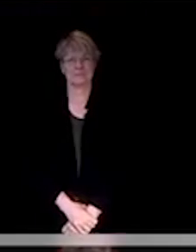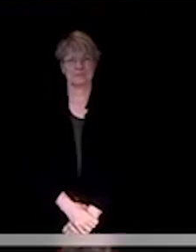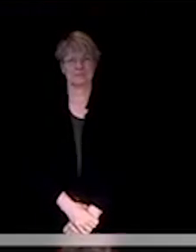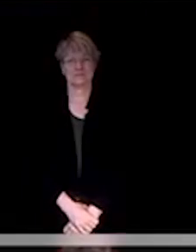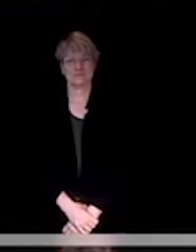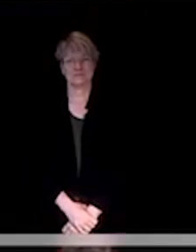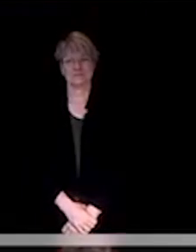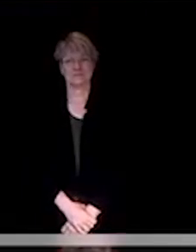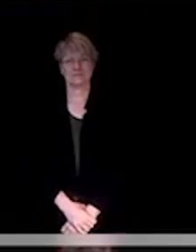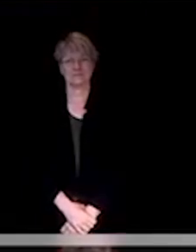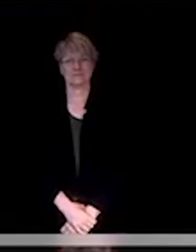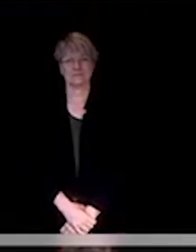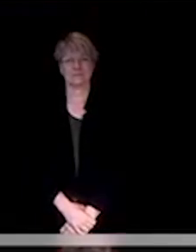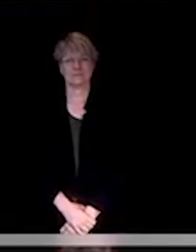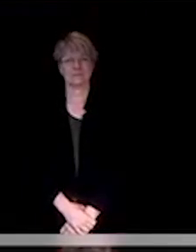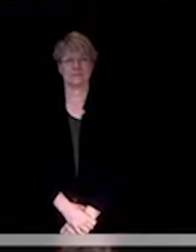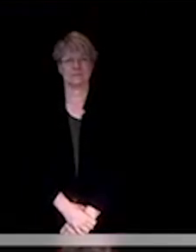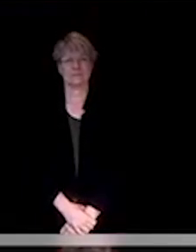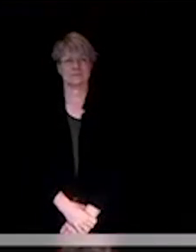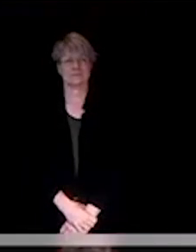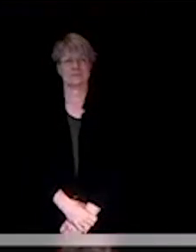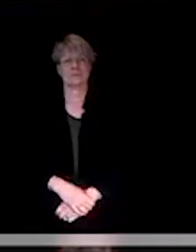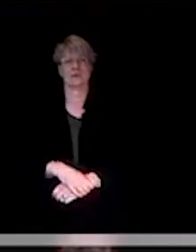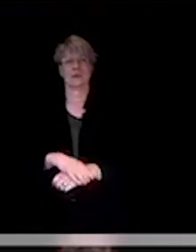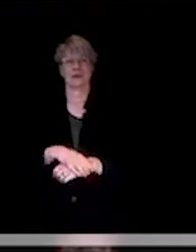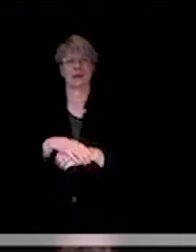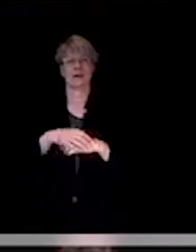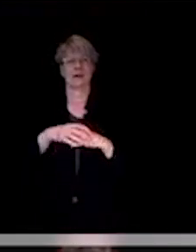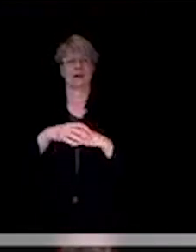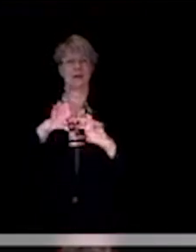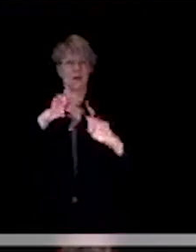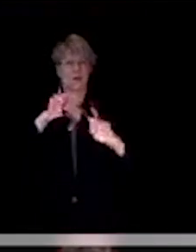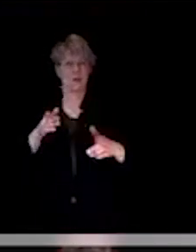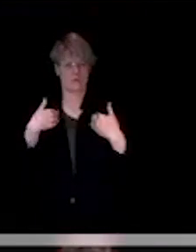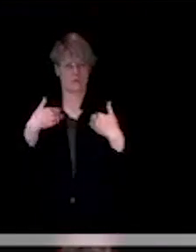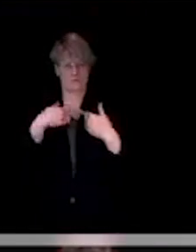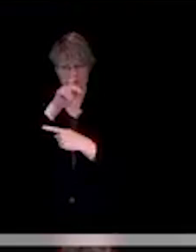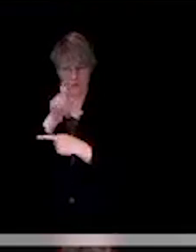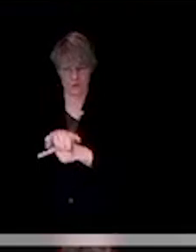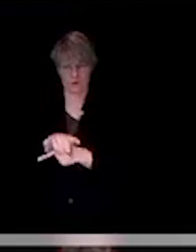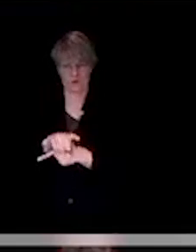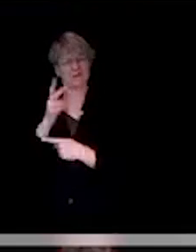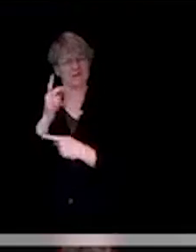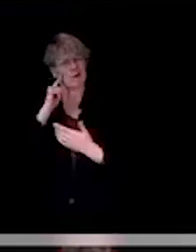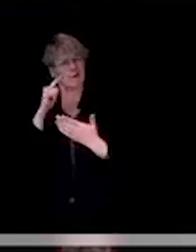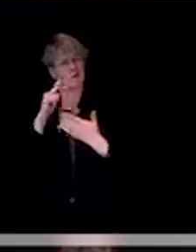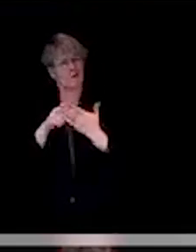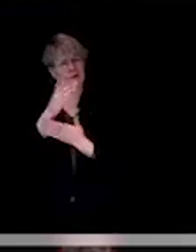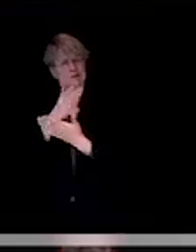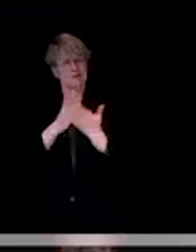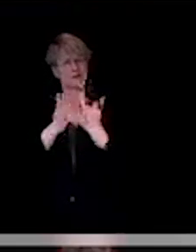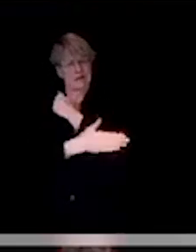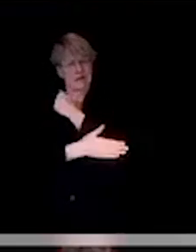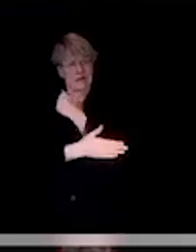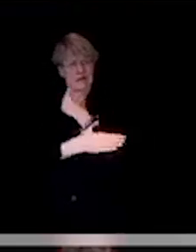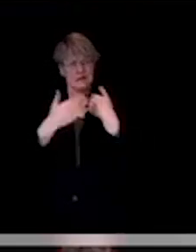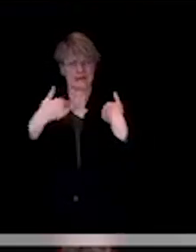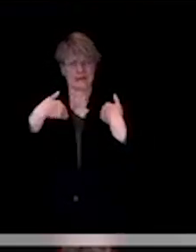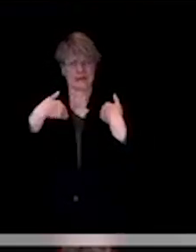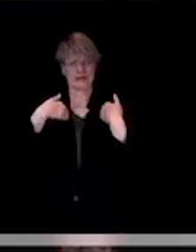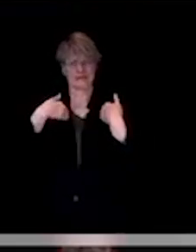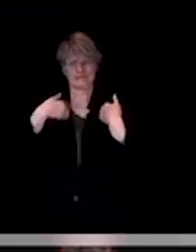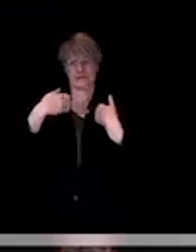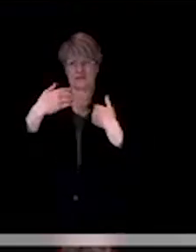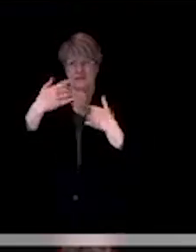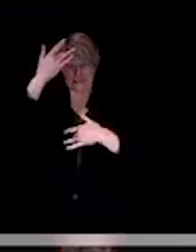As we see these spikes in some surrounding counties, what sort of increase in case numbers would we